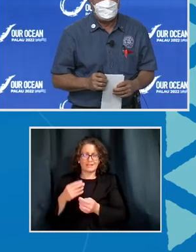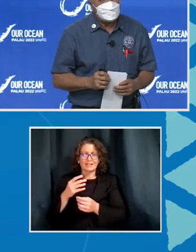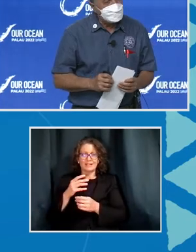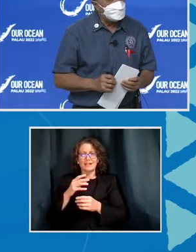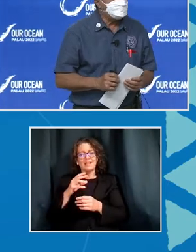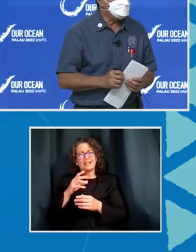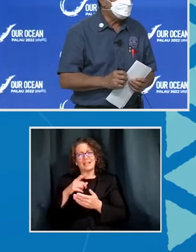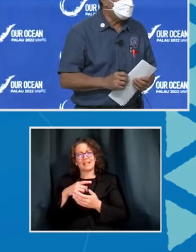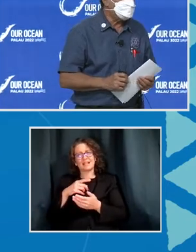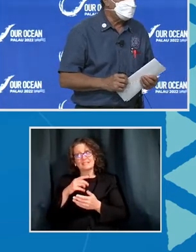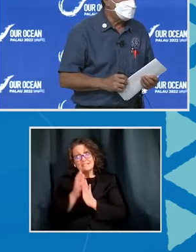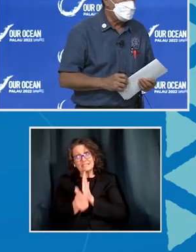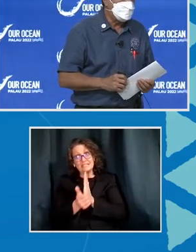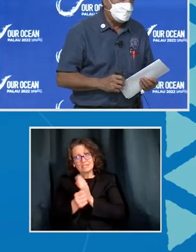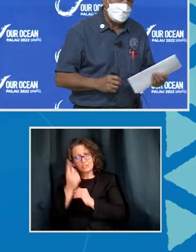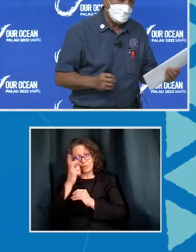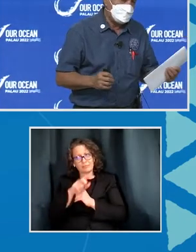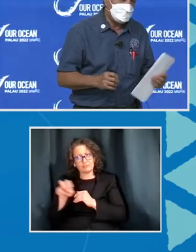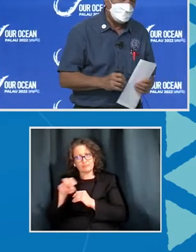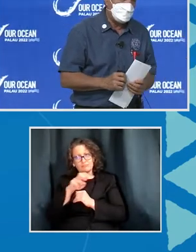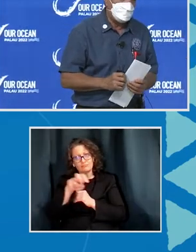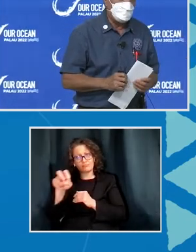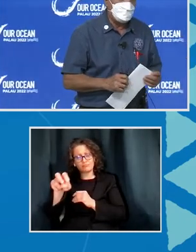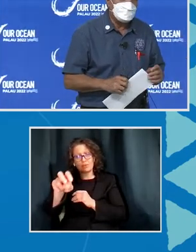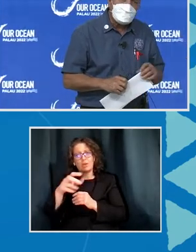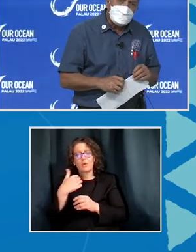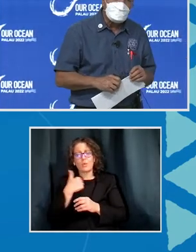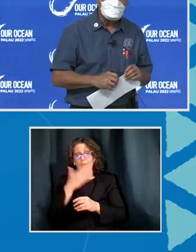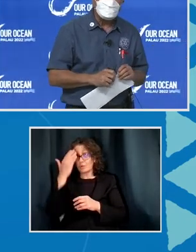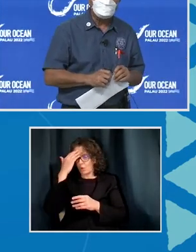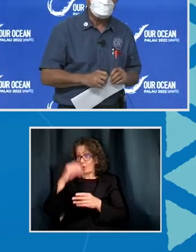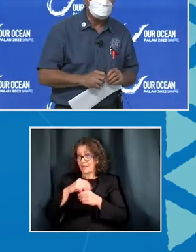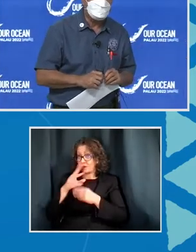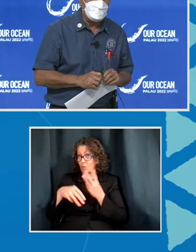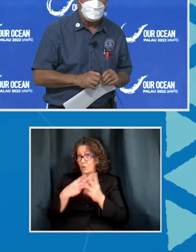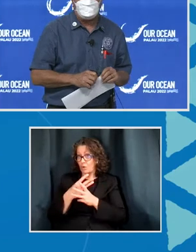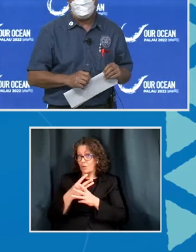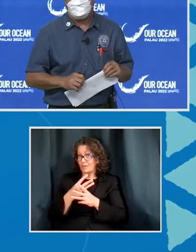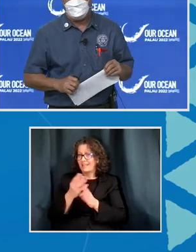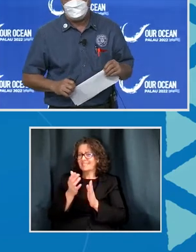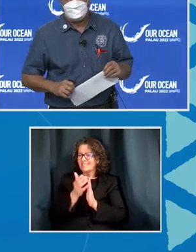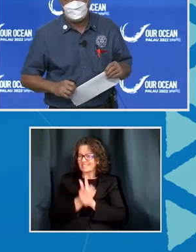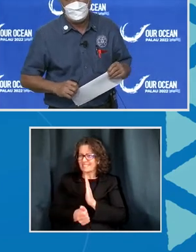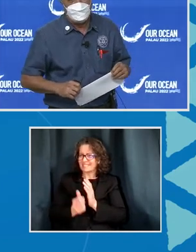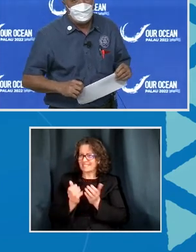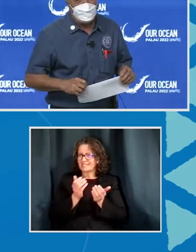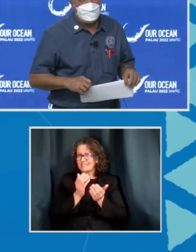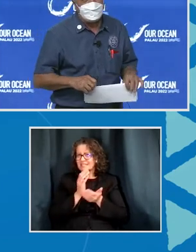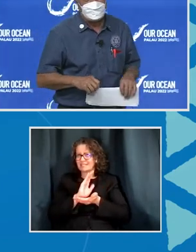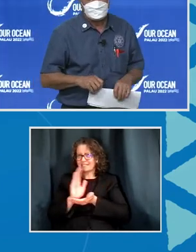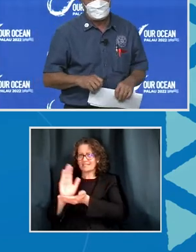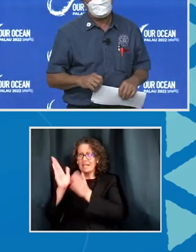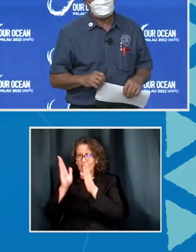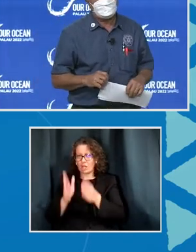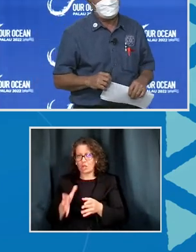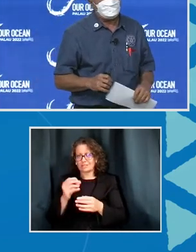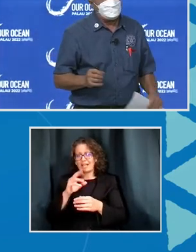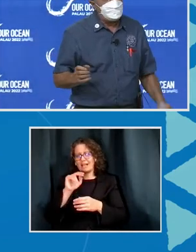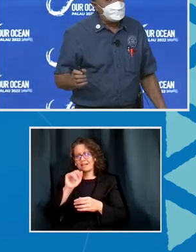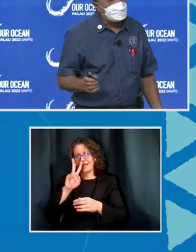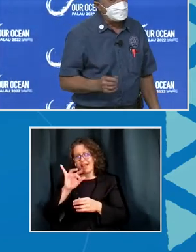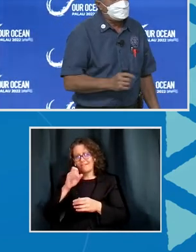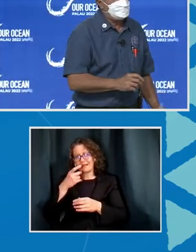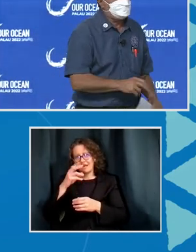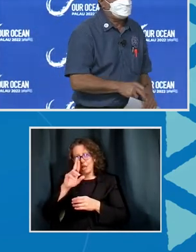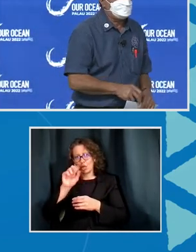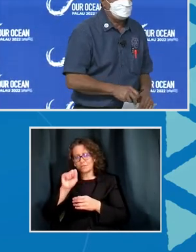And we are known in the world as skilled sailors and navigators. And for centuries, we